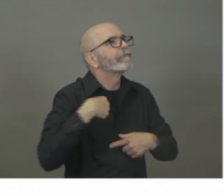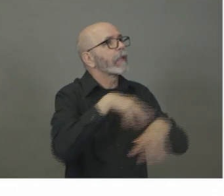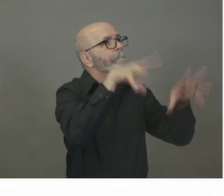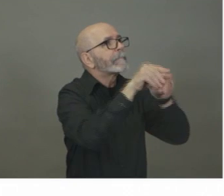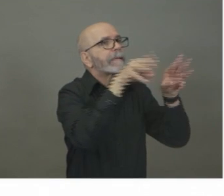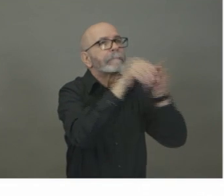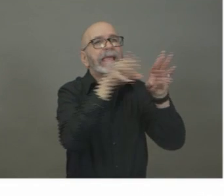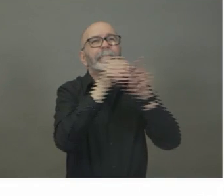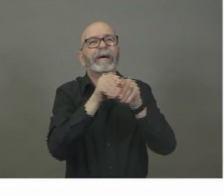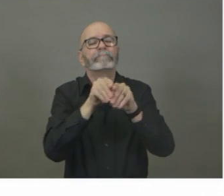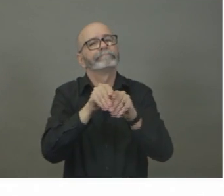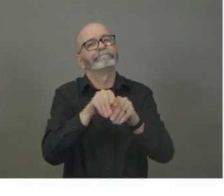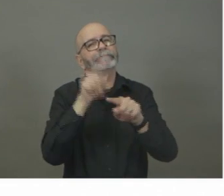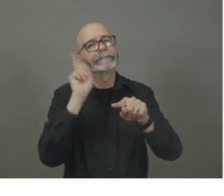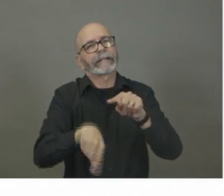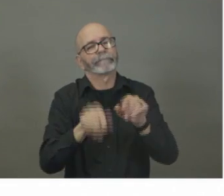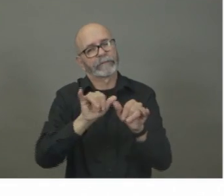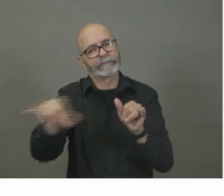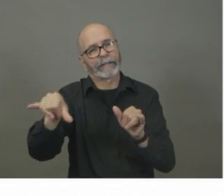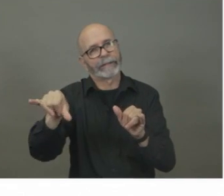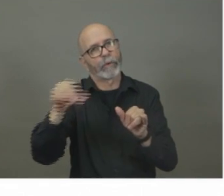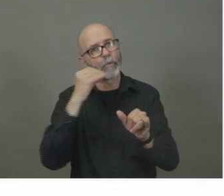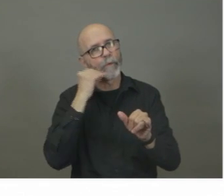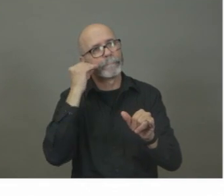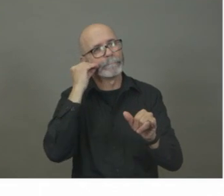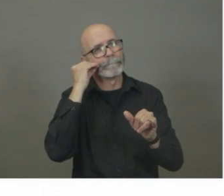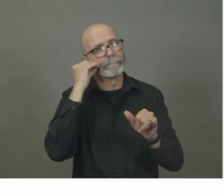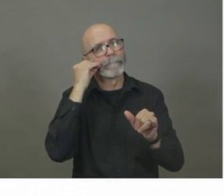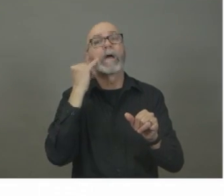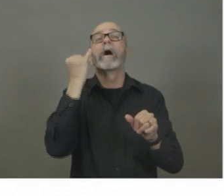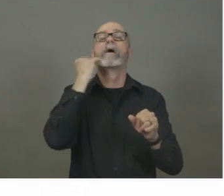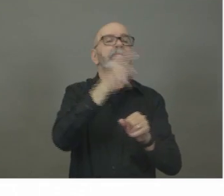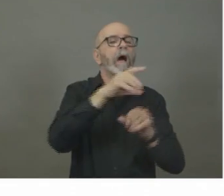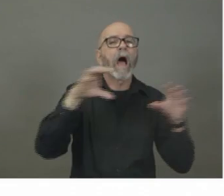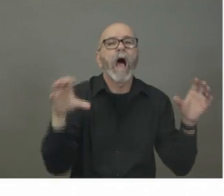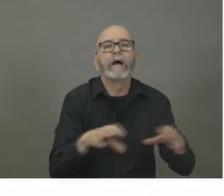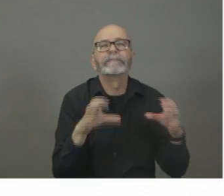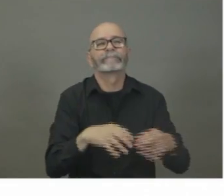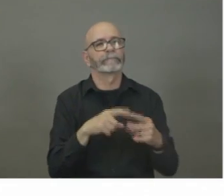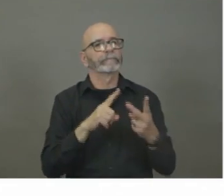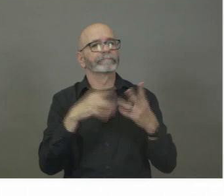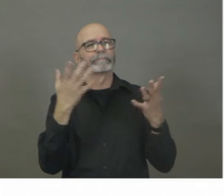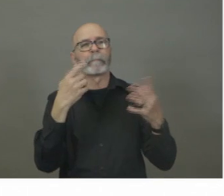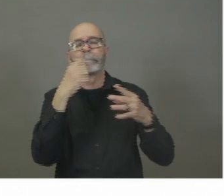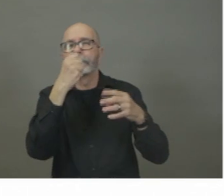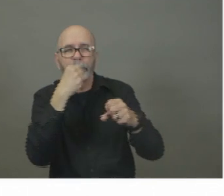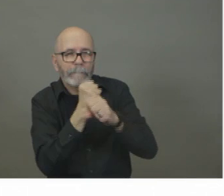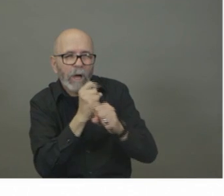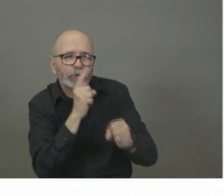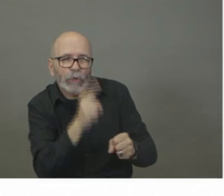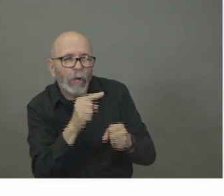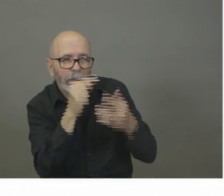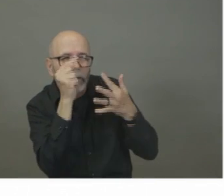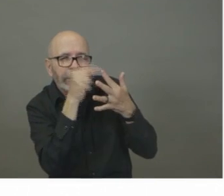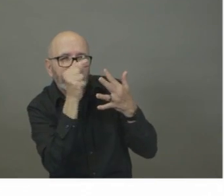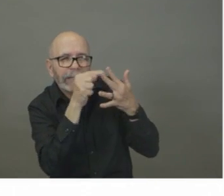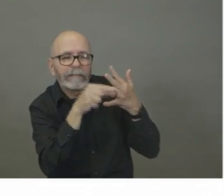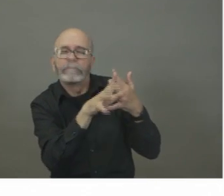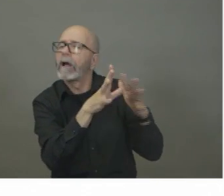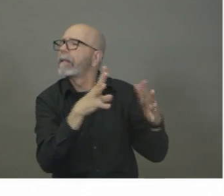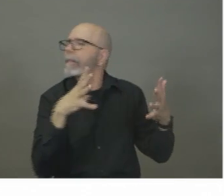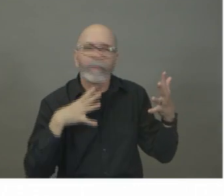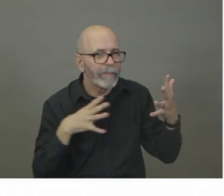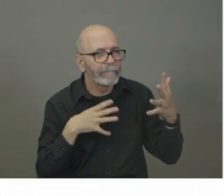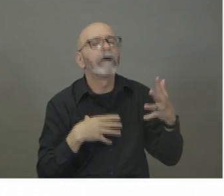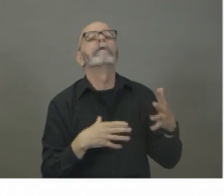also, their activity will be directly focused towards ensuring that we have people standing in front of our kids. Uh, in schools across the province. So, uh, we're